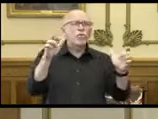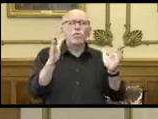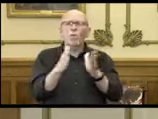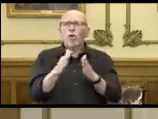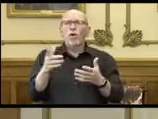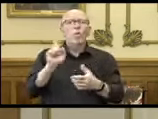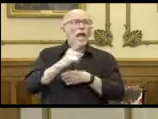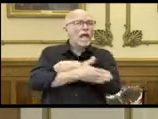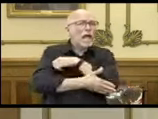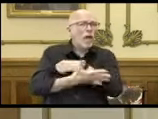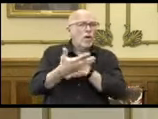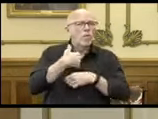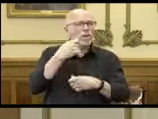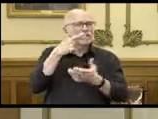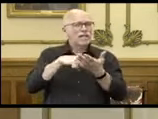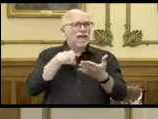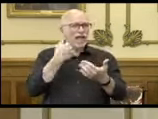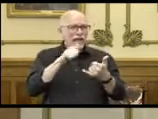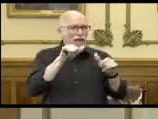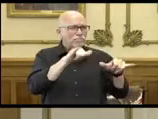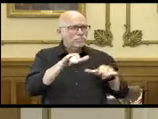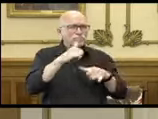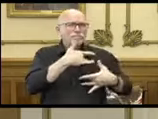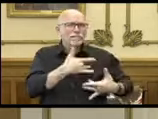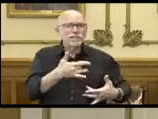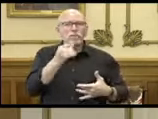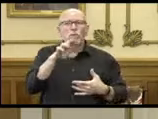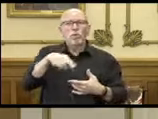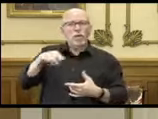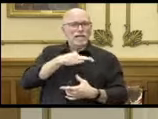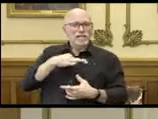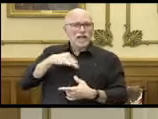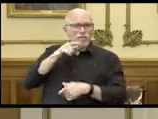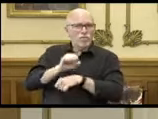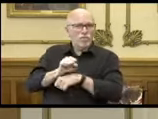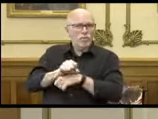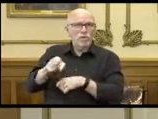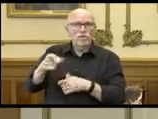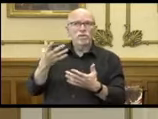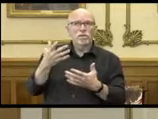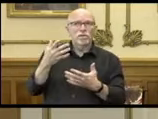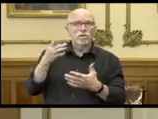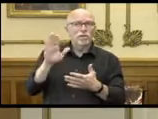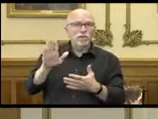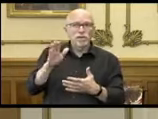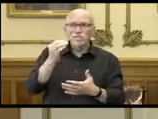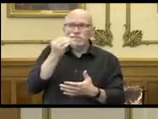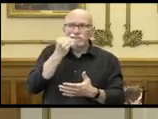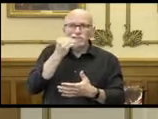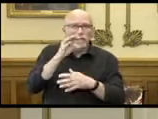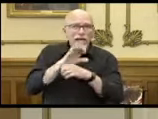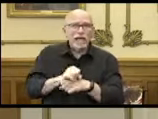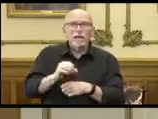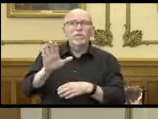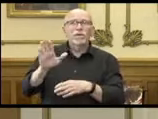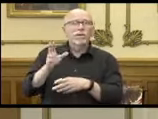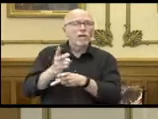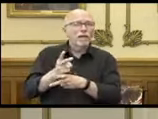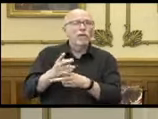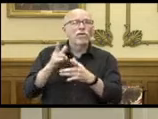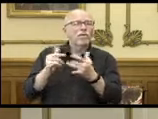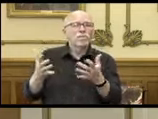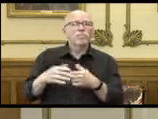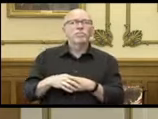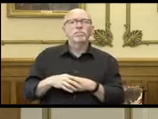location, or characteristics among the staff who work in them, whether they're dietary, direct care, etc.,